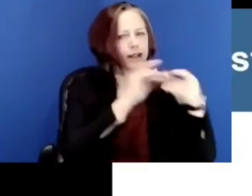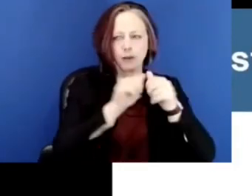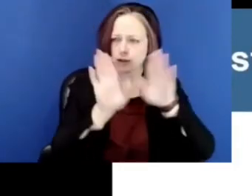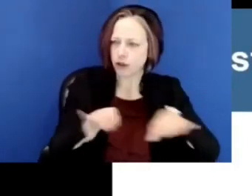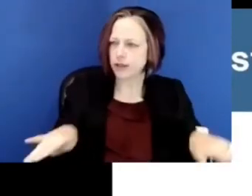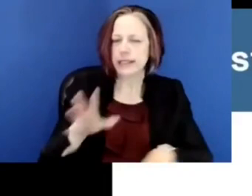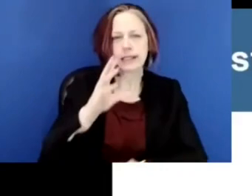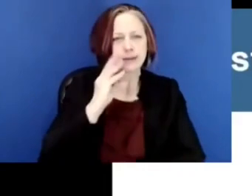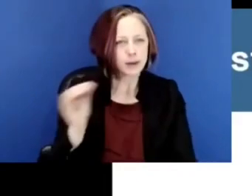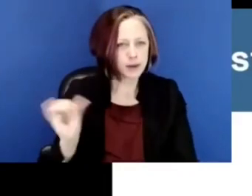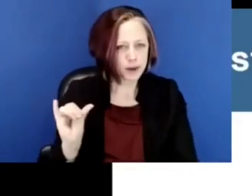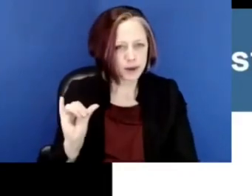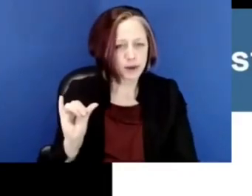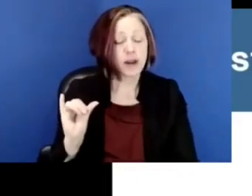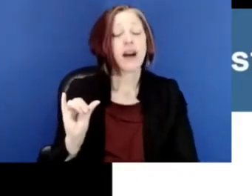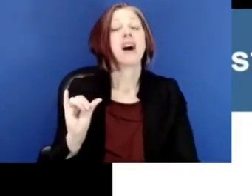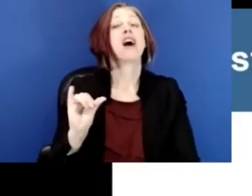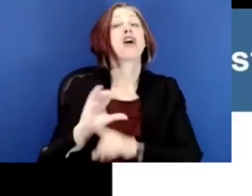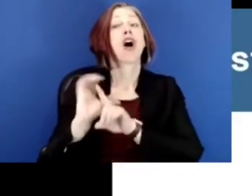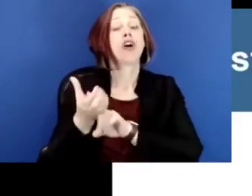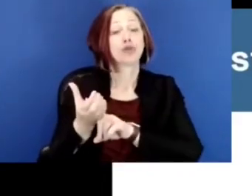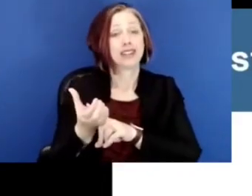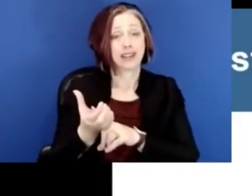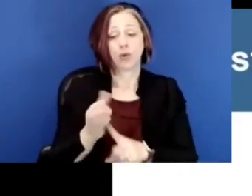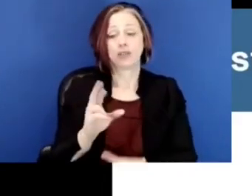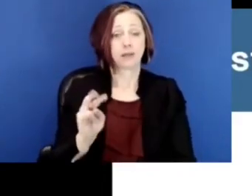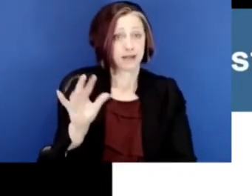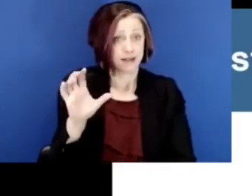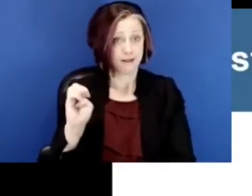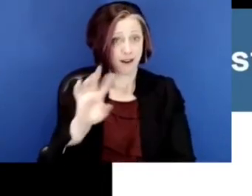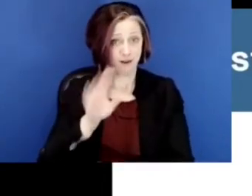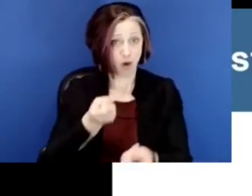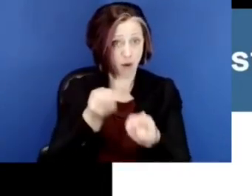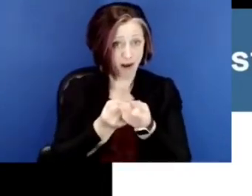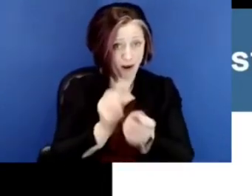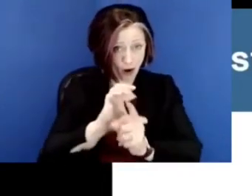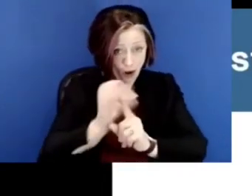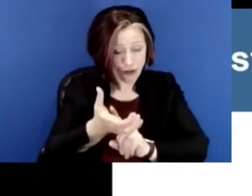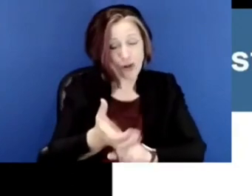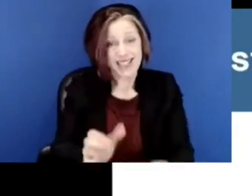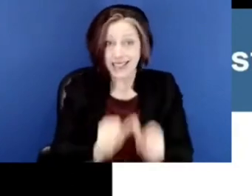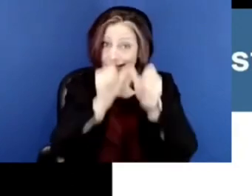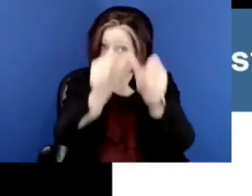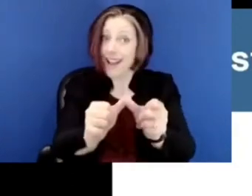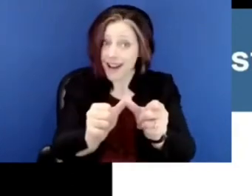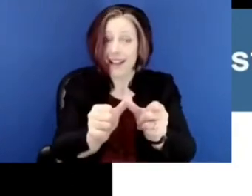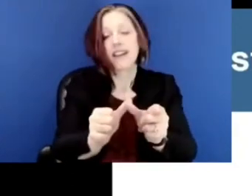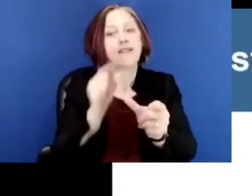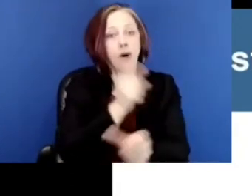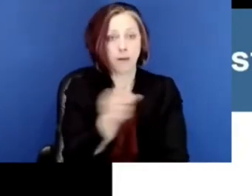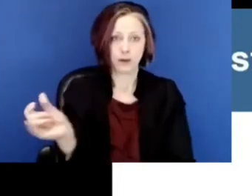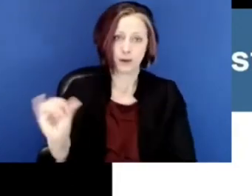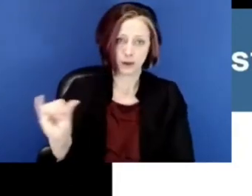connected to children's experiences that is culturally responsive, culturally affirming, culturally sustaining